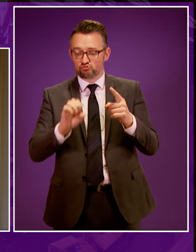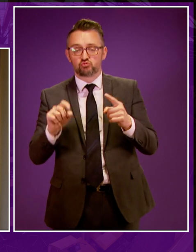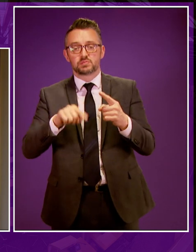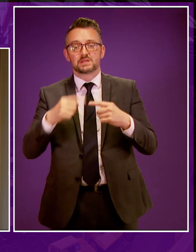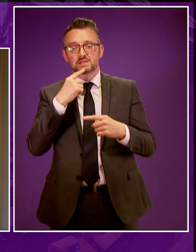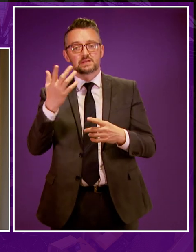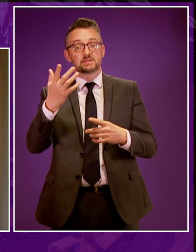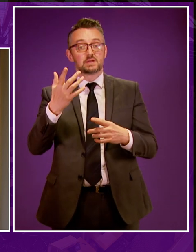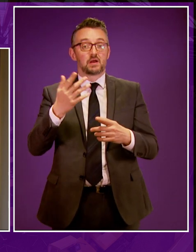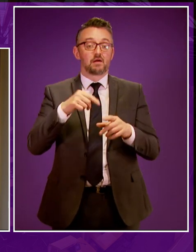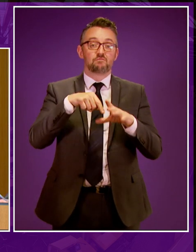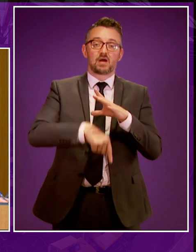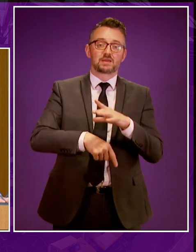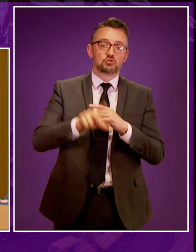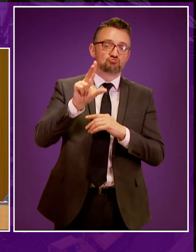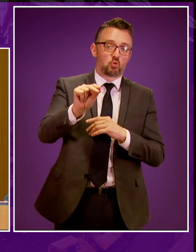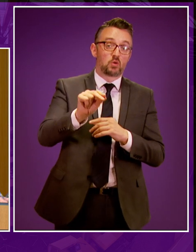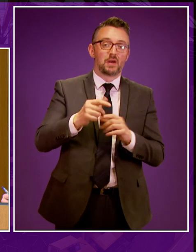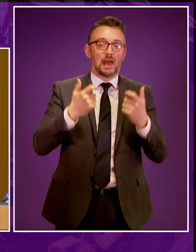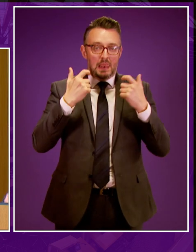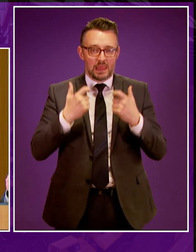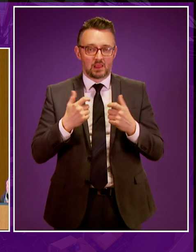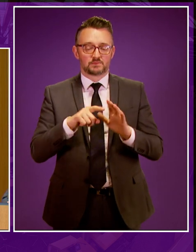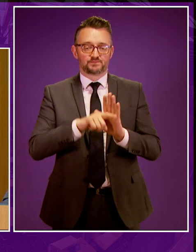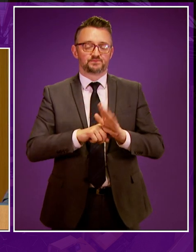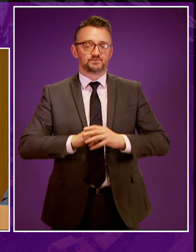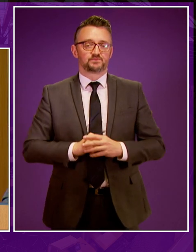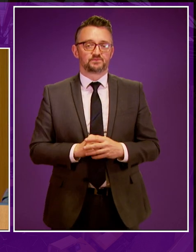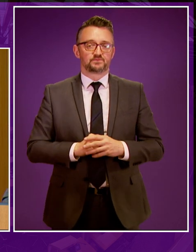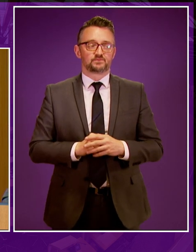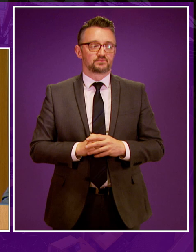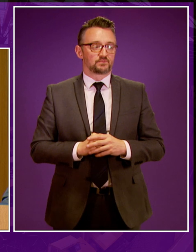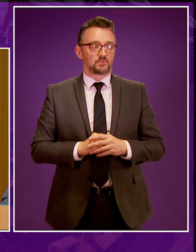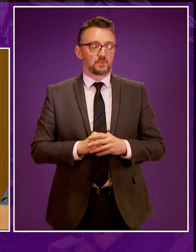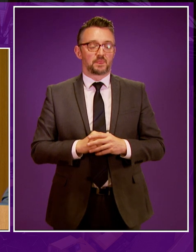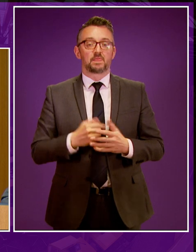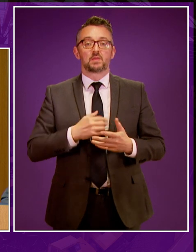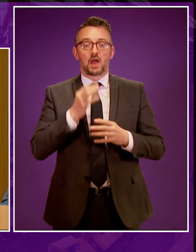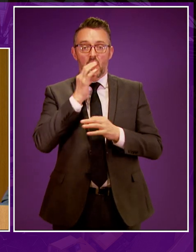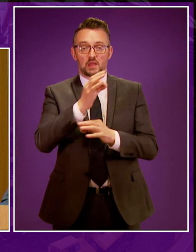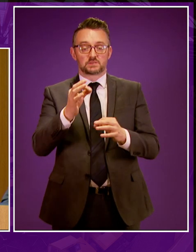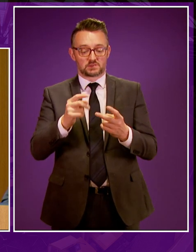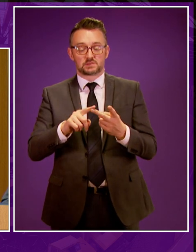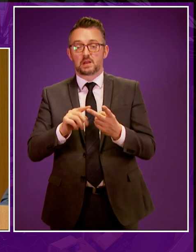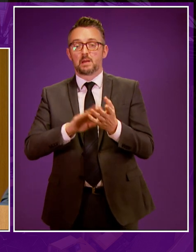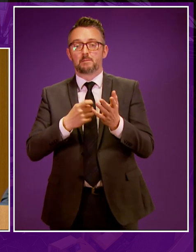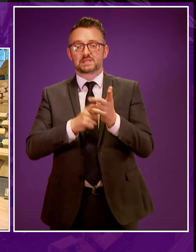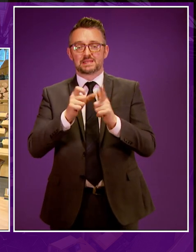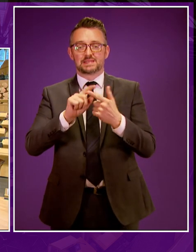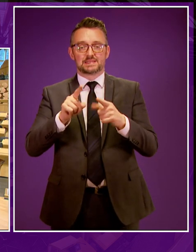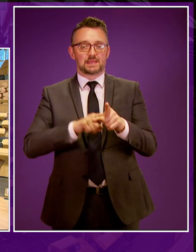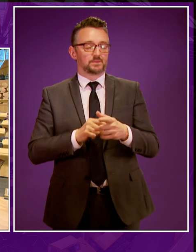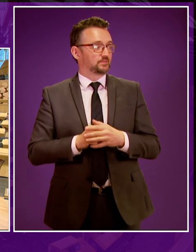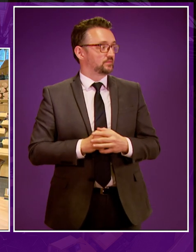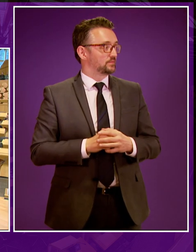saying no to fracking. Thank you, Mr Finlay. call Graeme Day to be followed by Brian Quithell. Mr Day, please. Thank you,